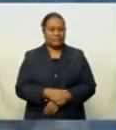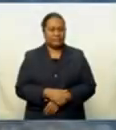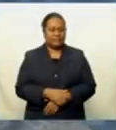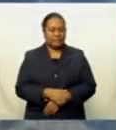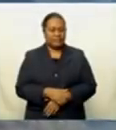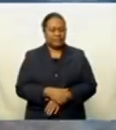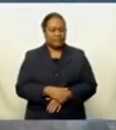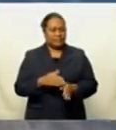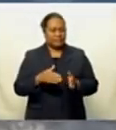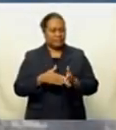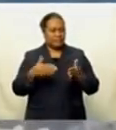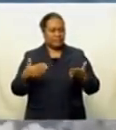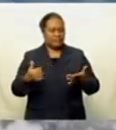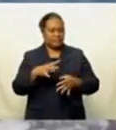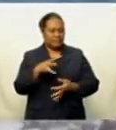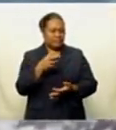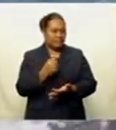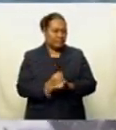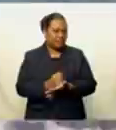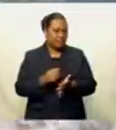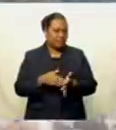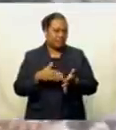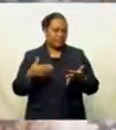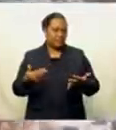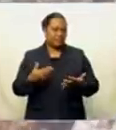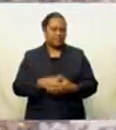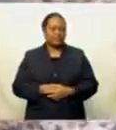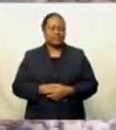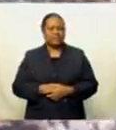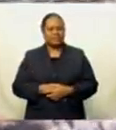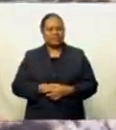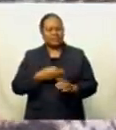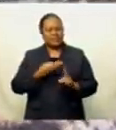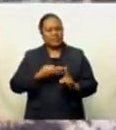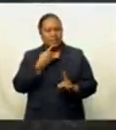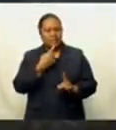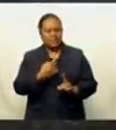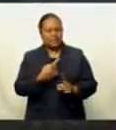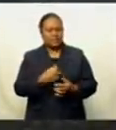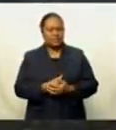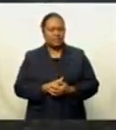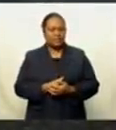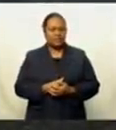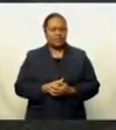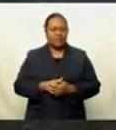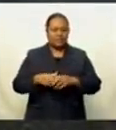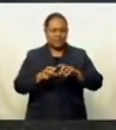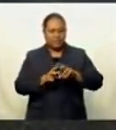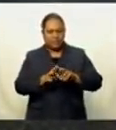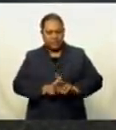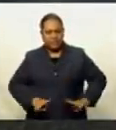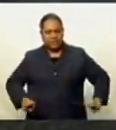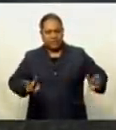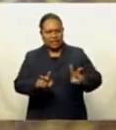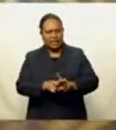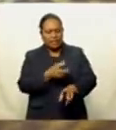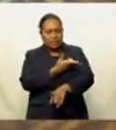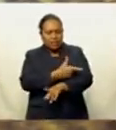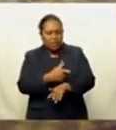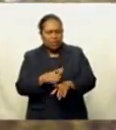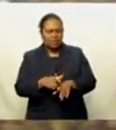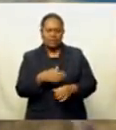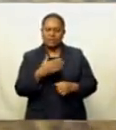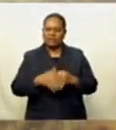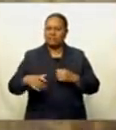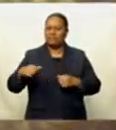Wildlife Conservation Society Director Sangeeta Mangubai says reefs along Viti Levu's coral coast have not been spared